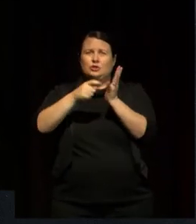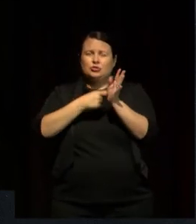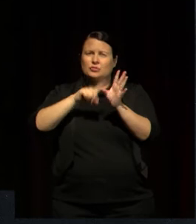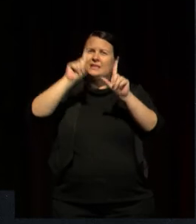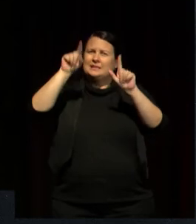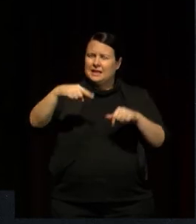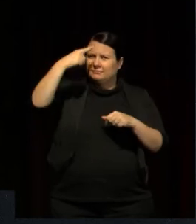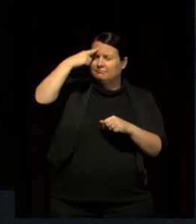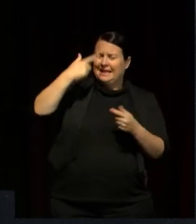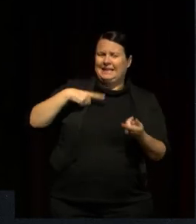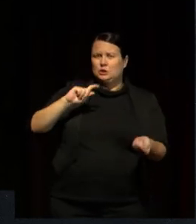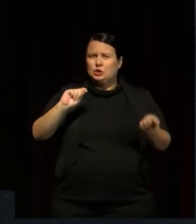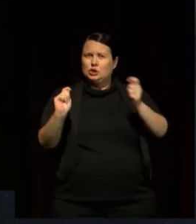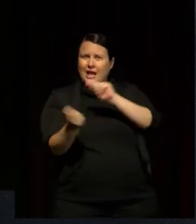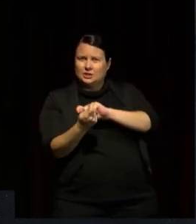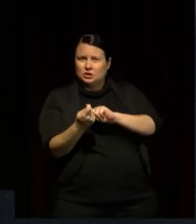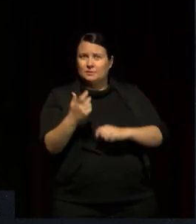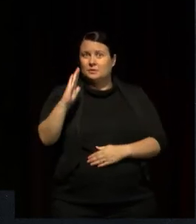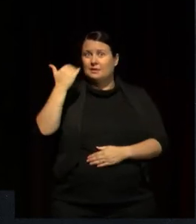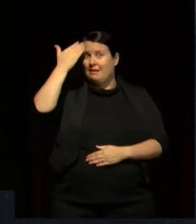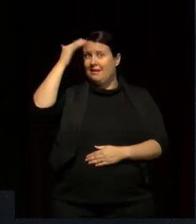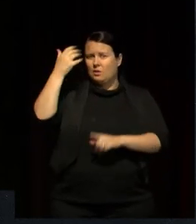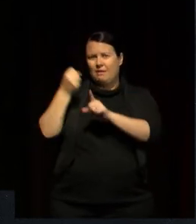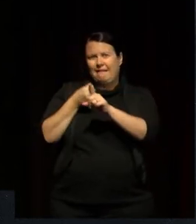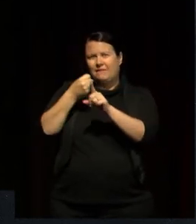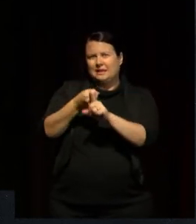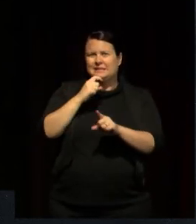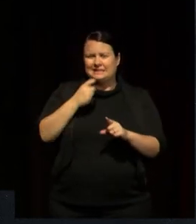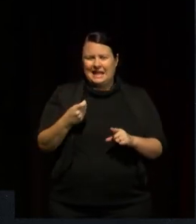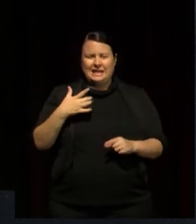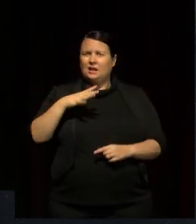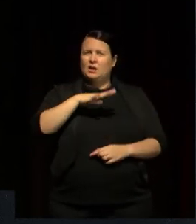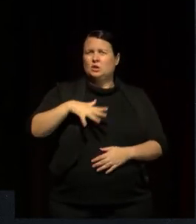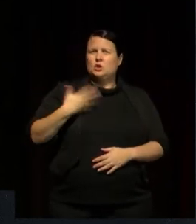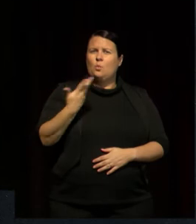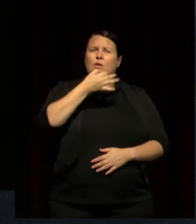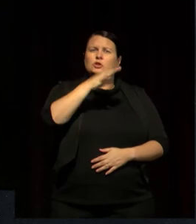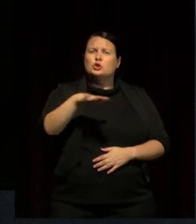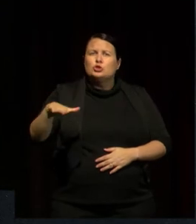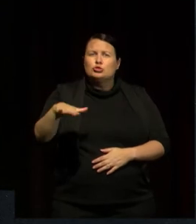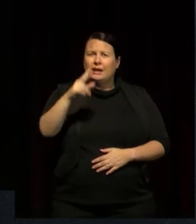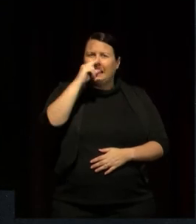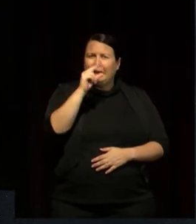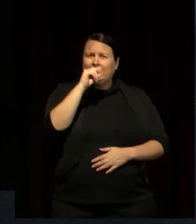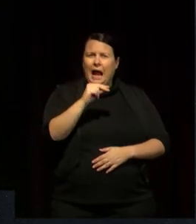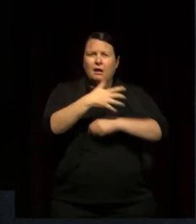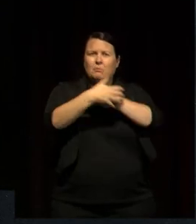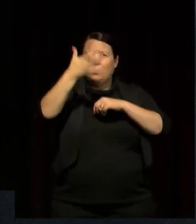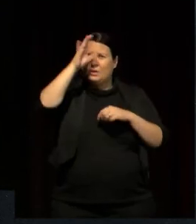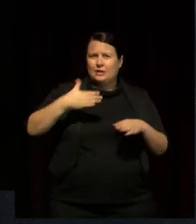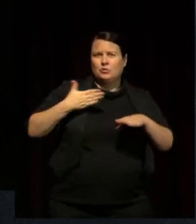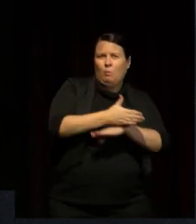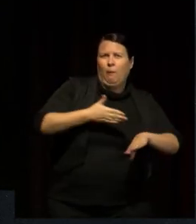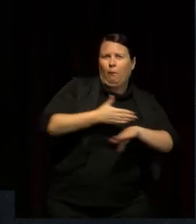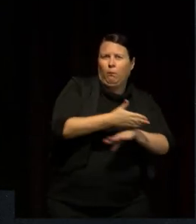championed the right for children to stop being in labor. Ever since there's been